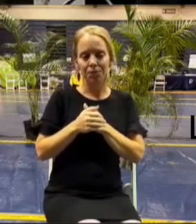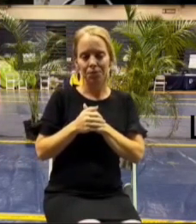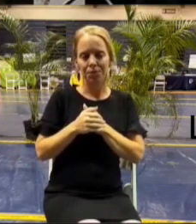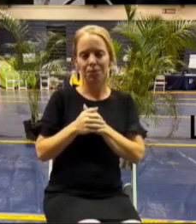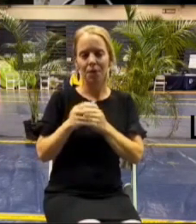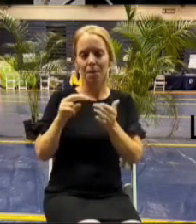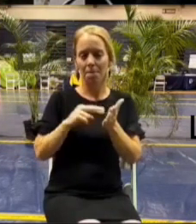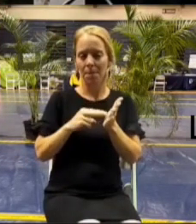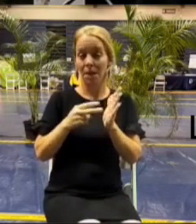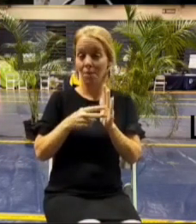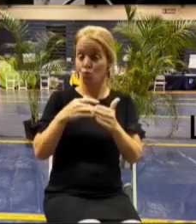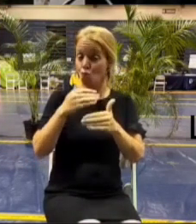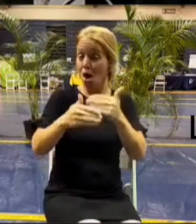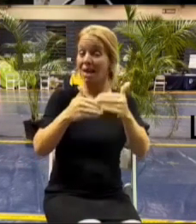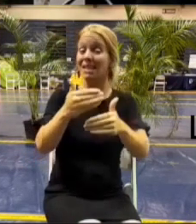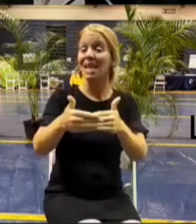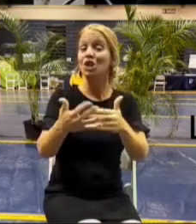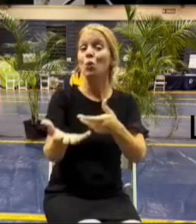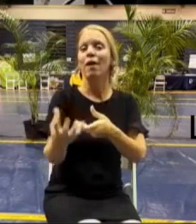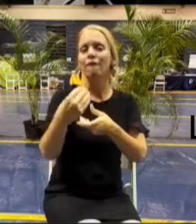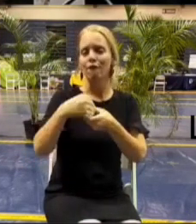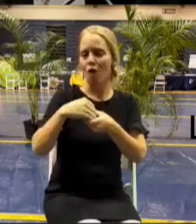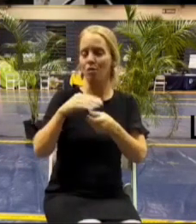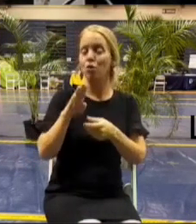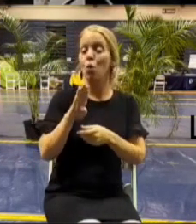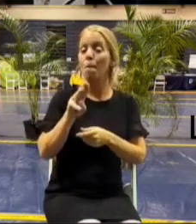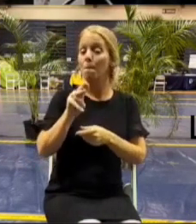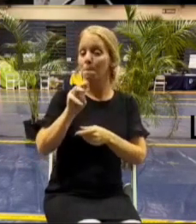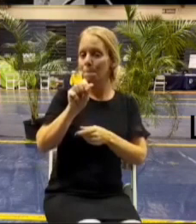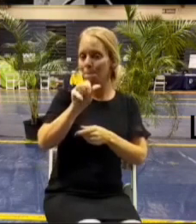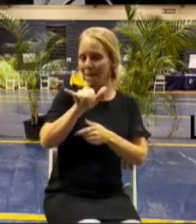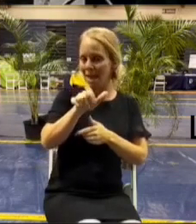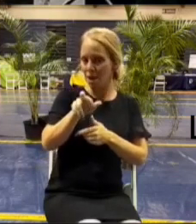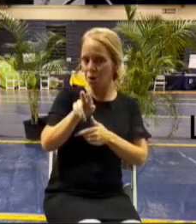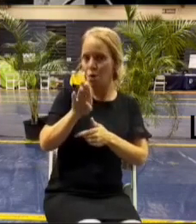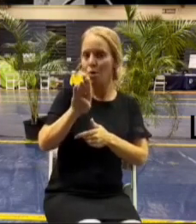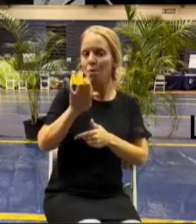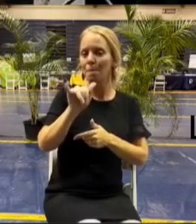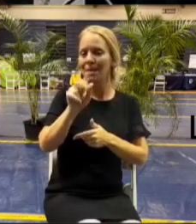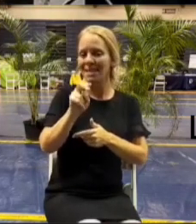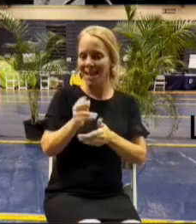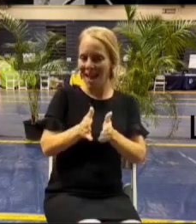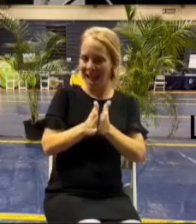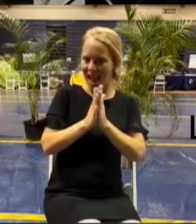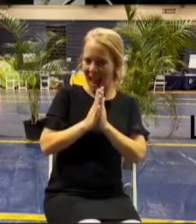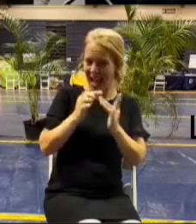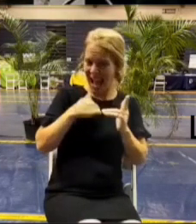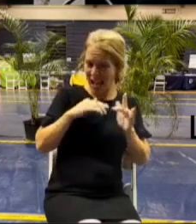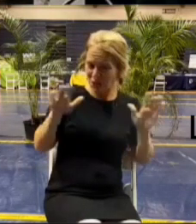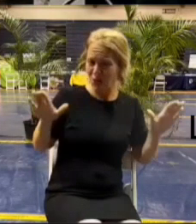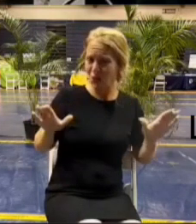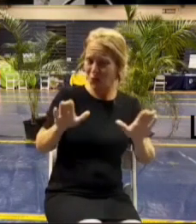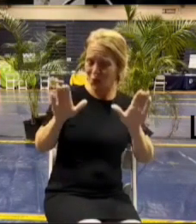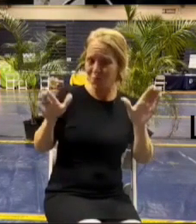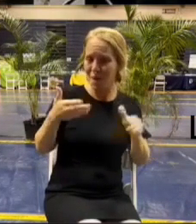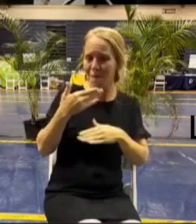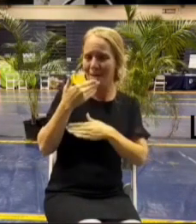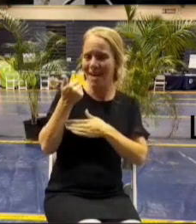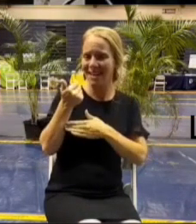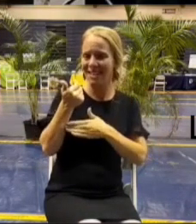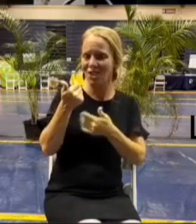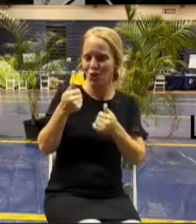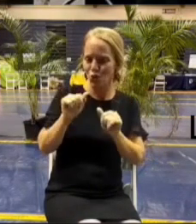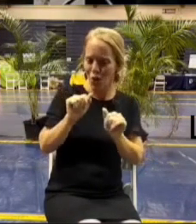process to get involved because although mayor bisson asked for it and i did my best to try and um